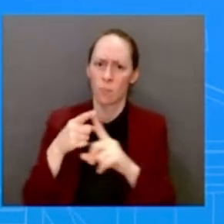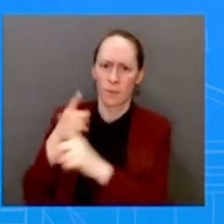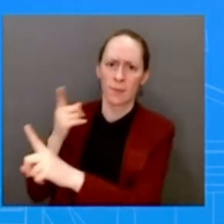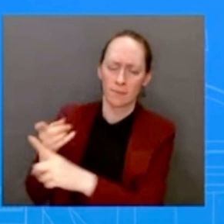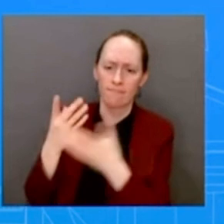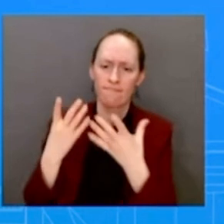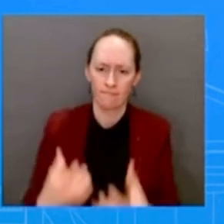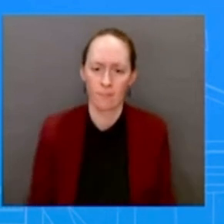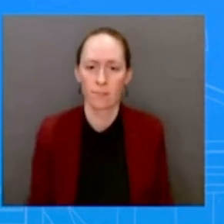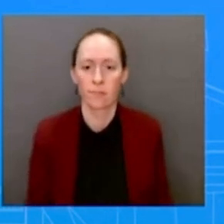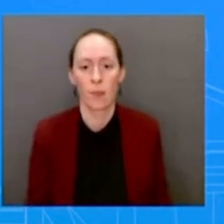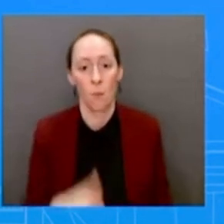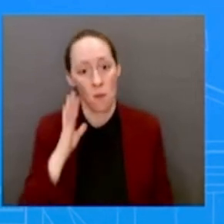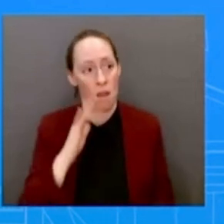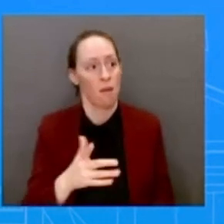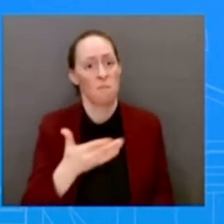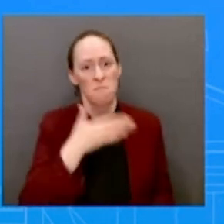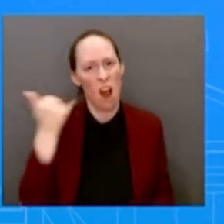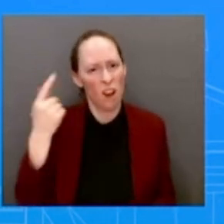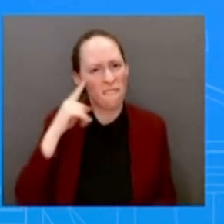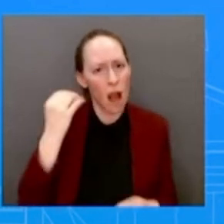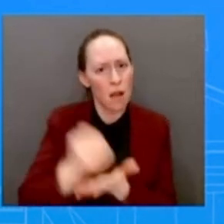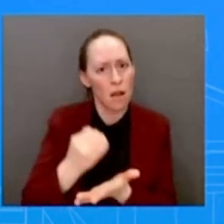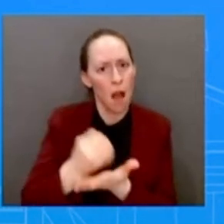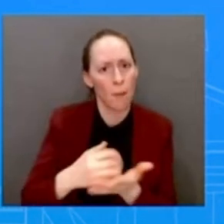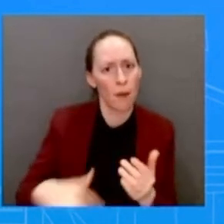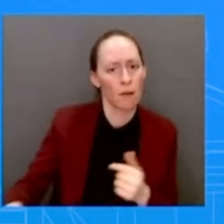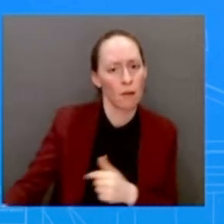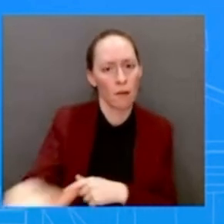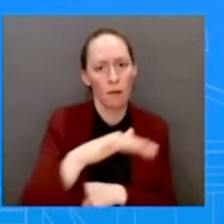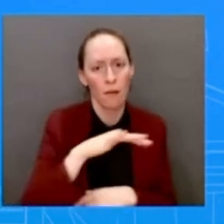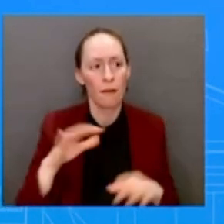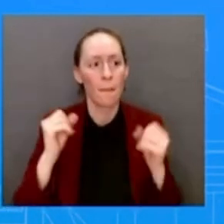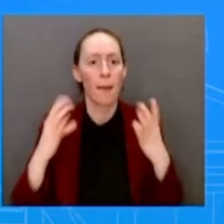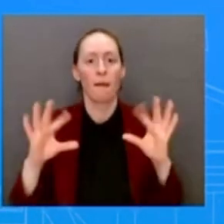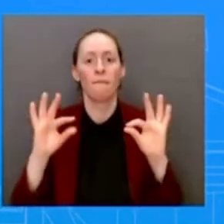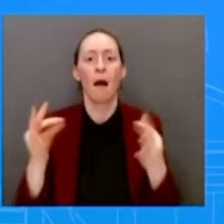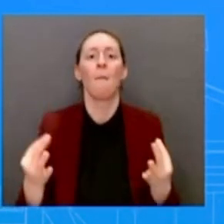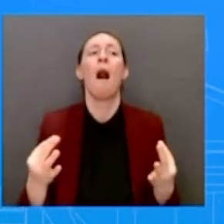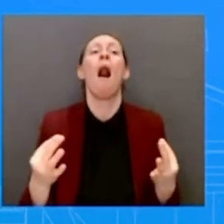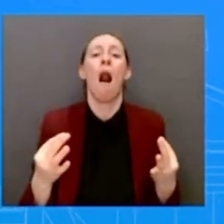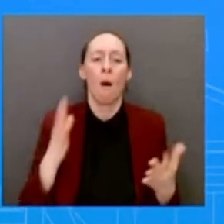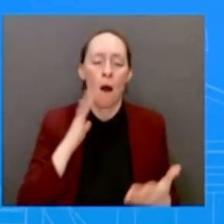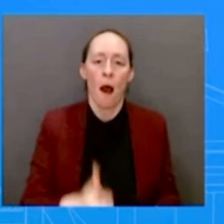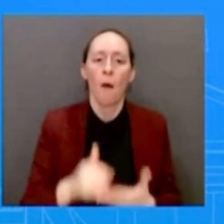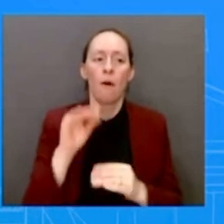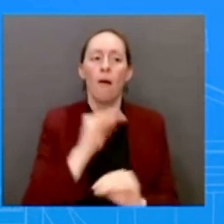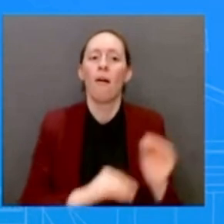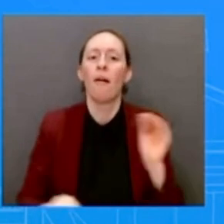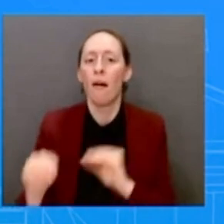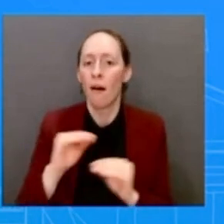families and Americans across the country a little bit of a breathing room. But again, I'm just not going to get ahead of the President's